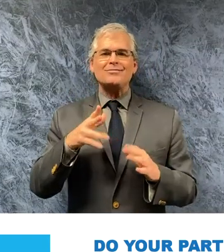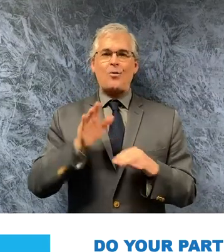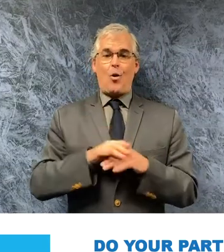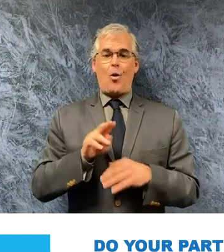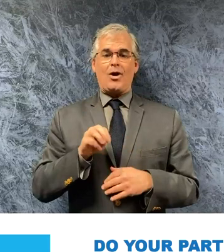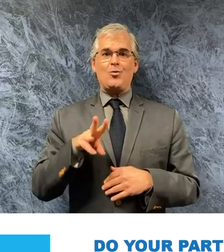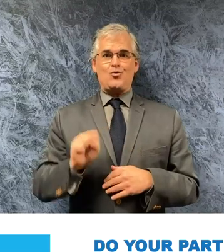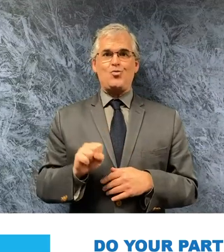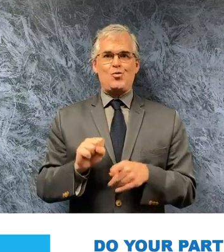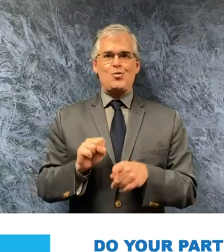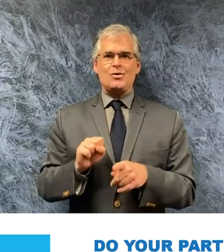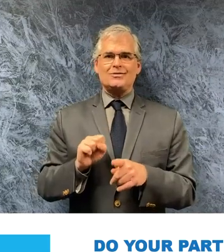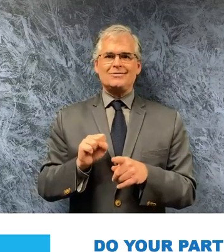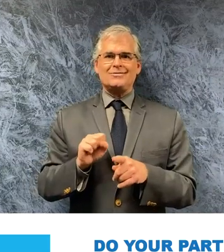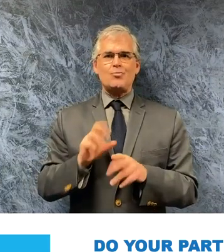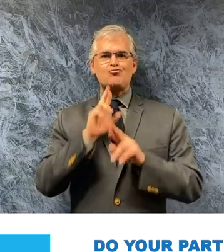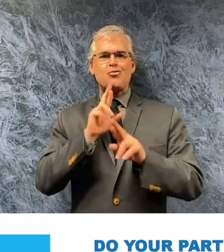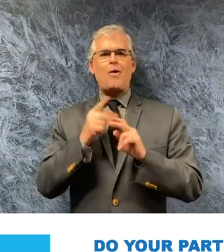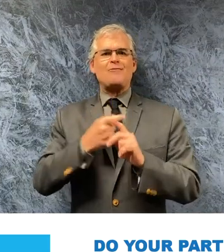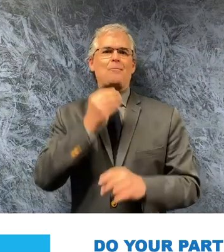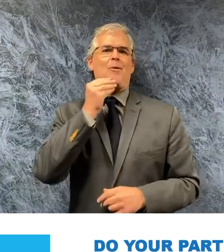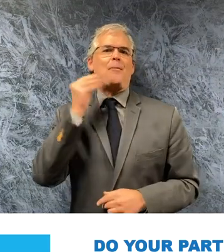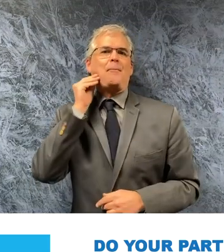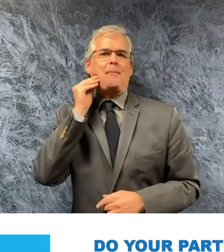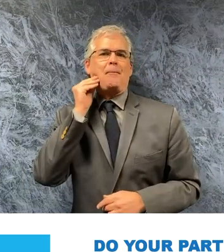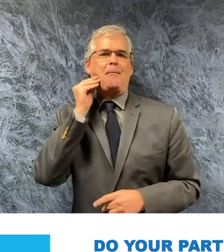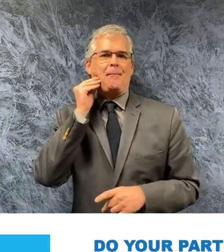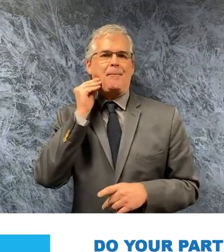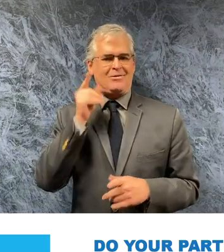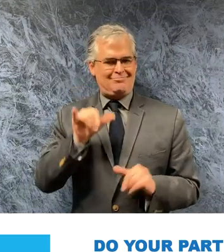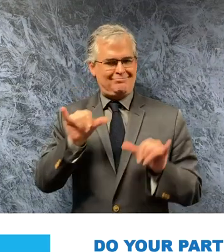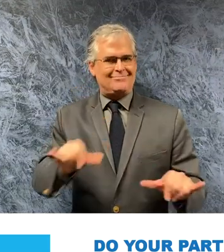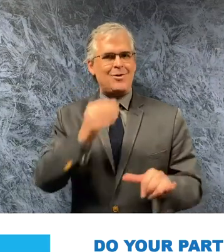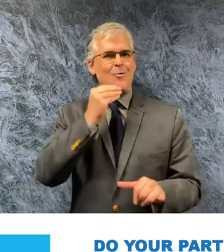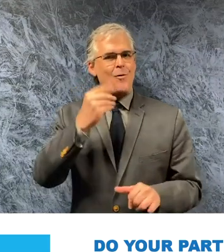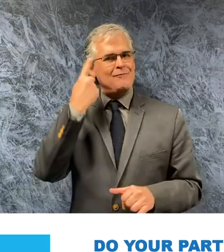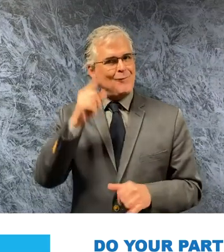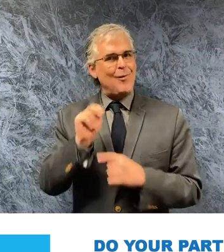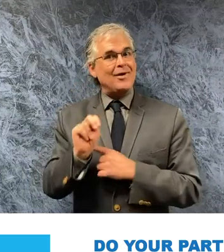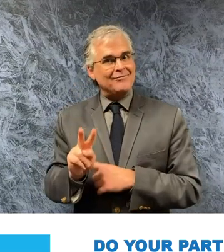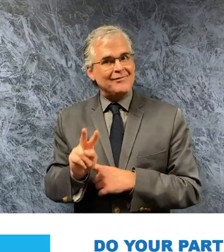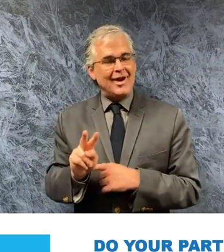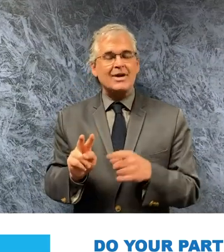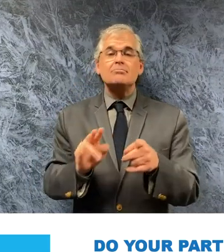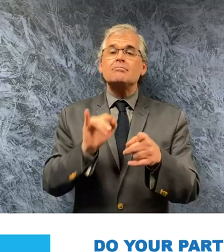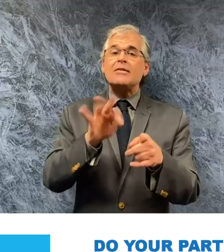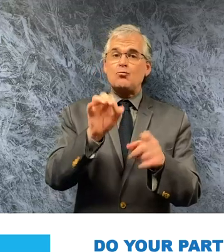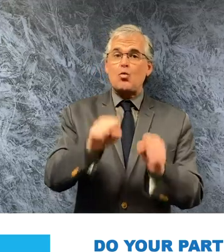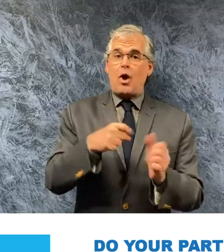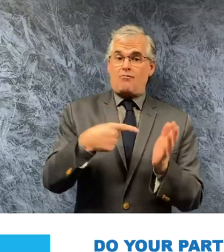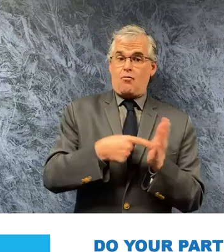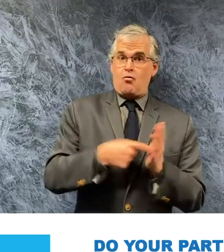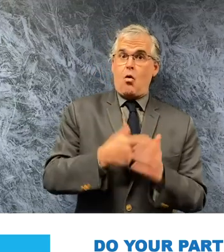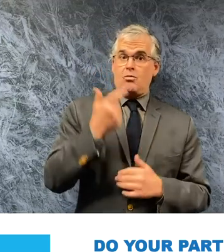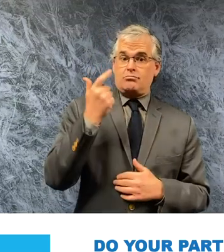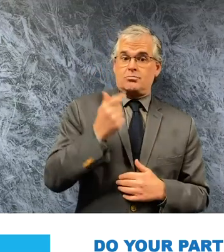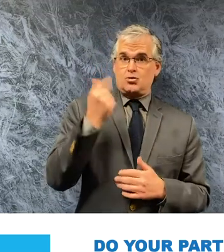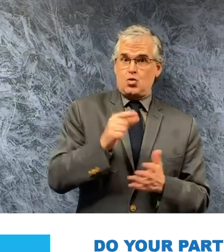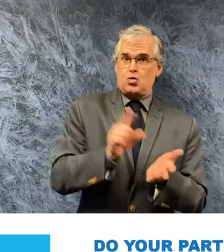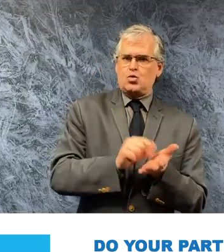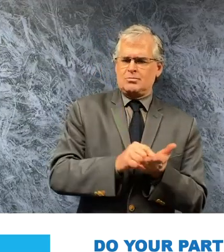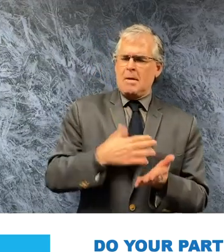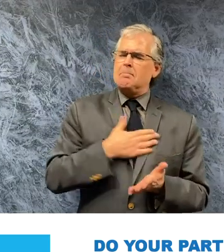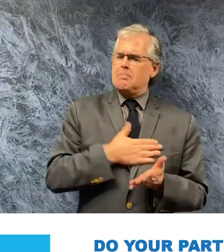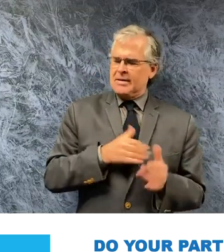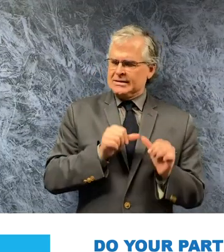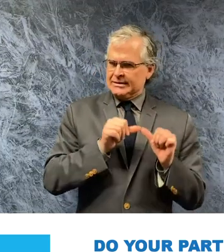if you can please consider subscribing to your local newspaper or contributing to a nevada news